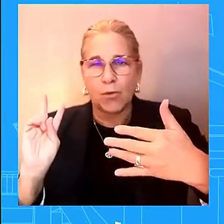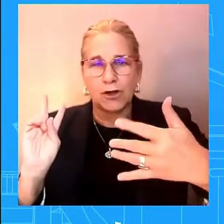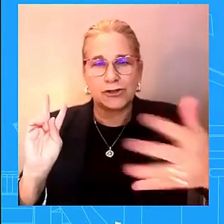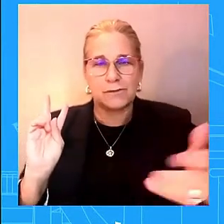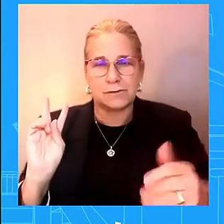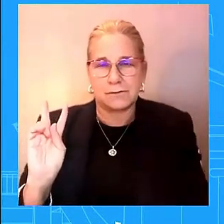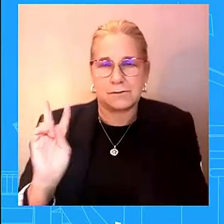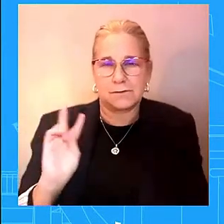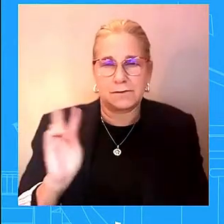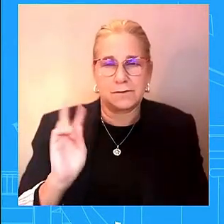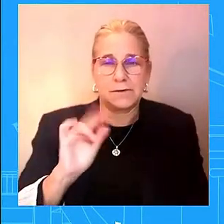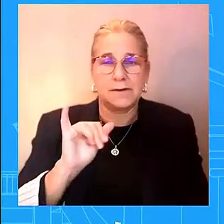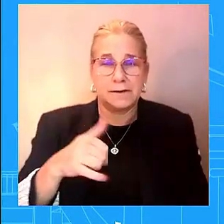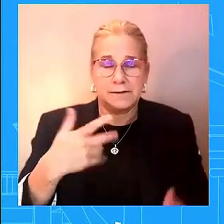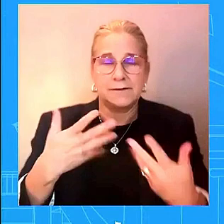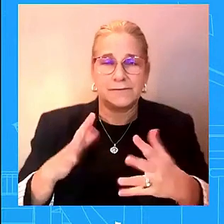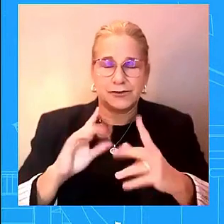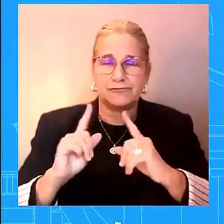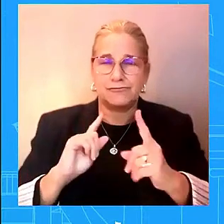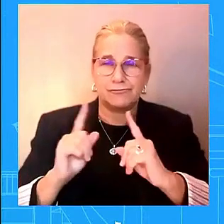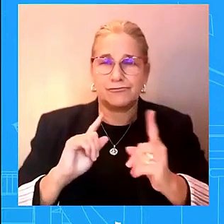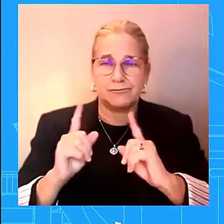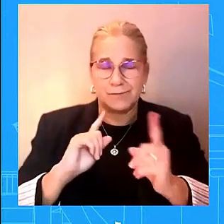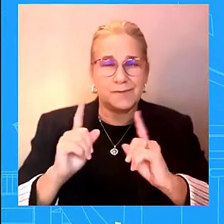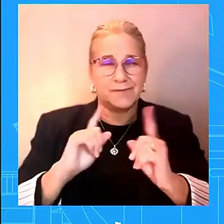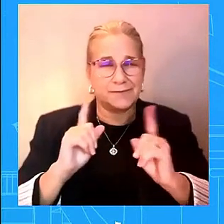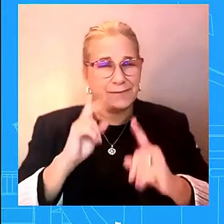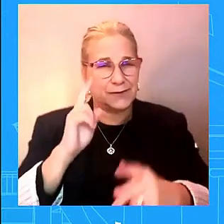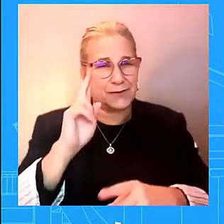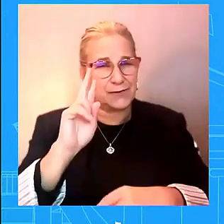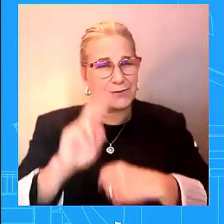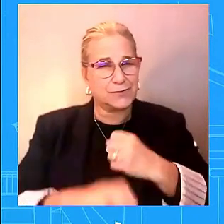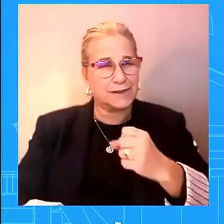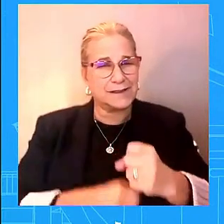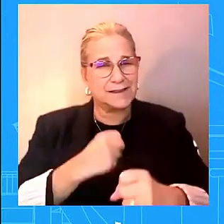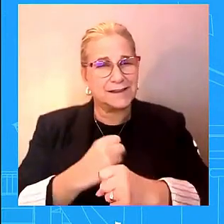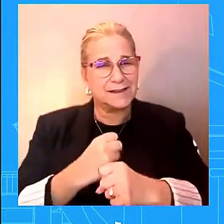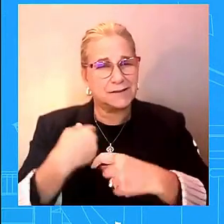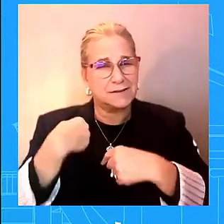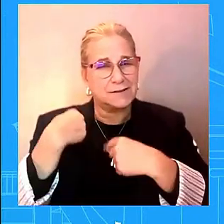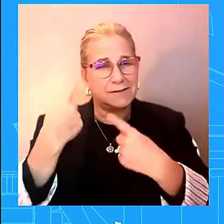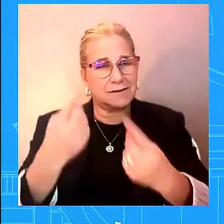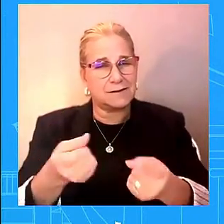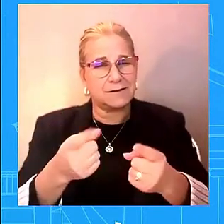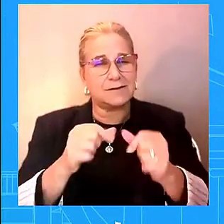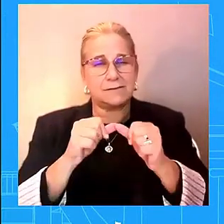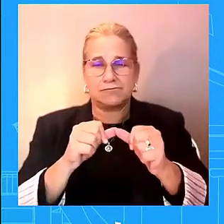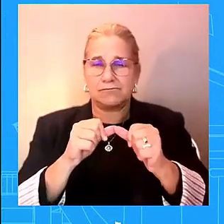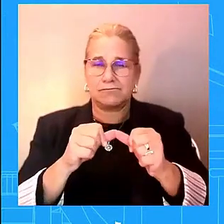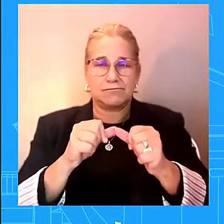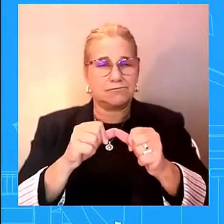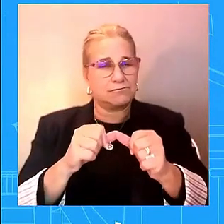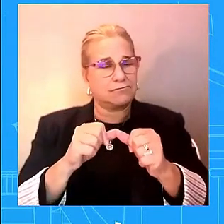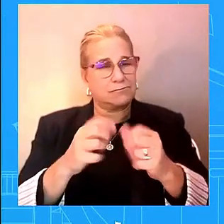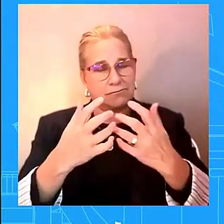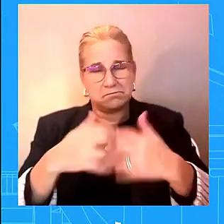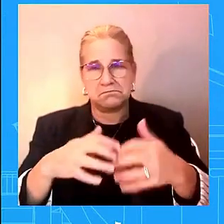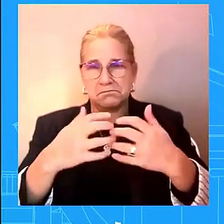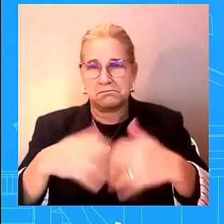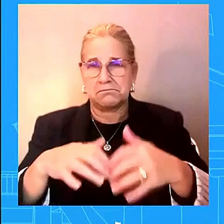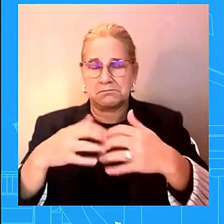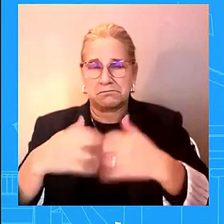so uh we're going to continue to have those conversations we're going to continue to work through this uh and so uh we believe it's moving in the right direction